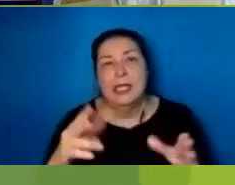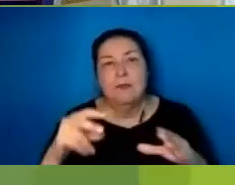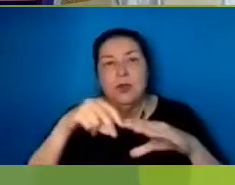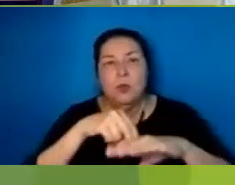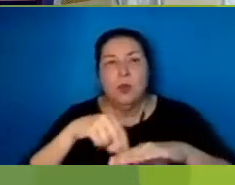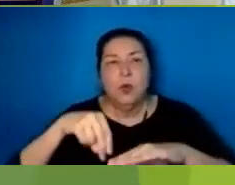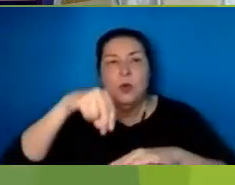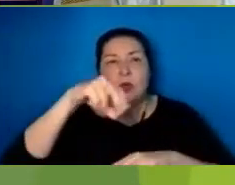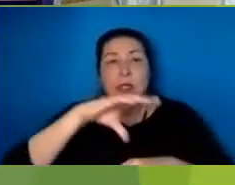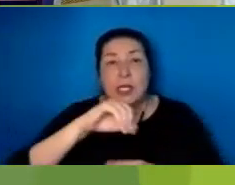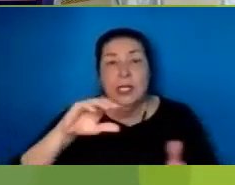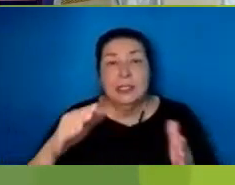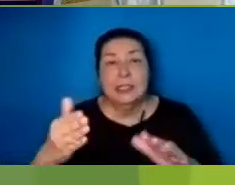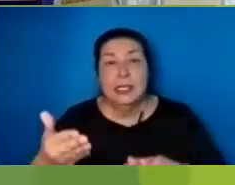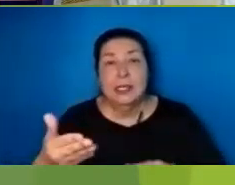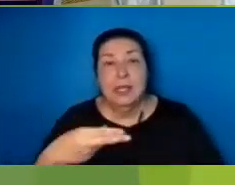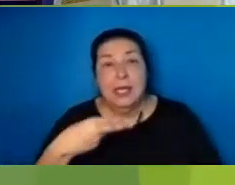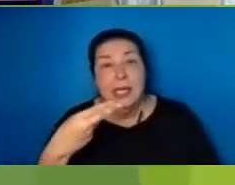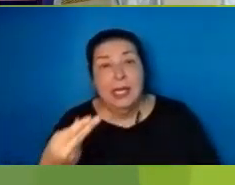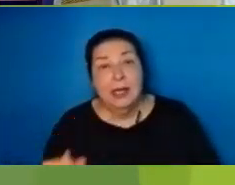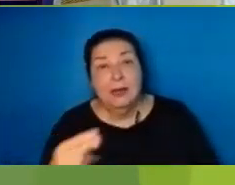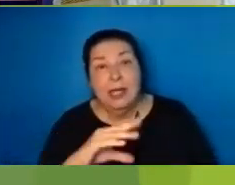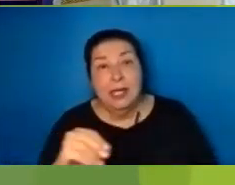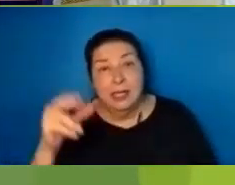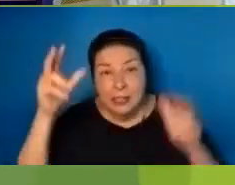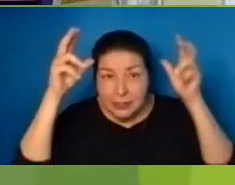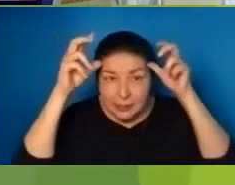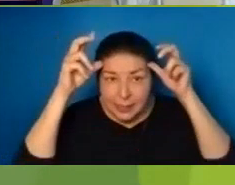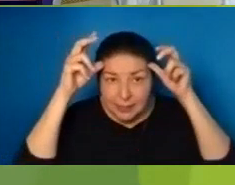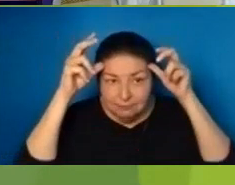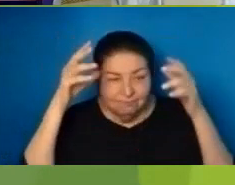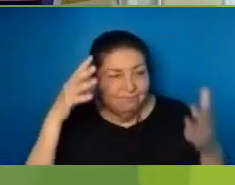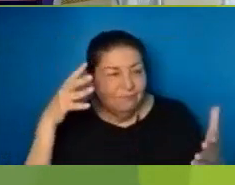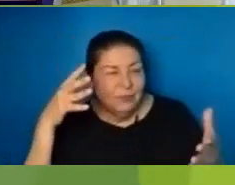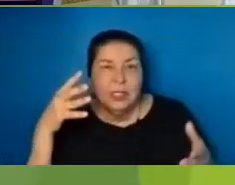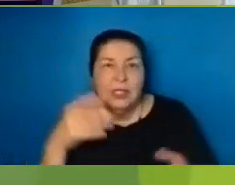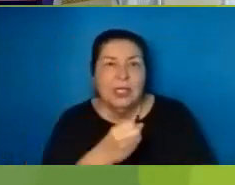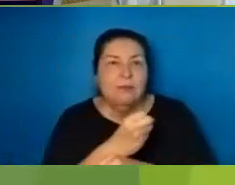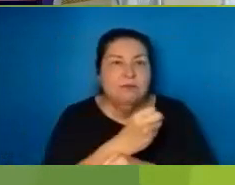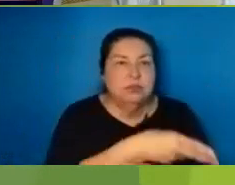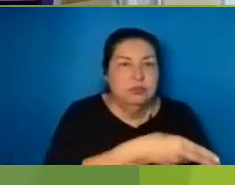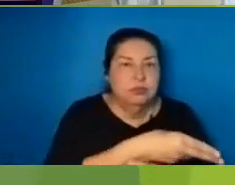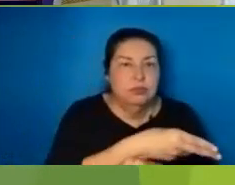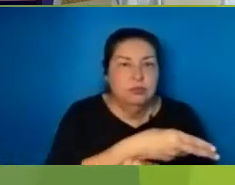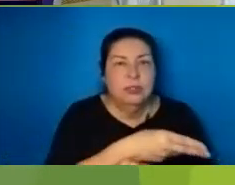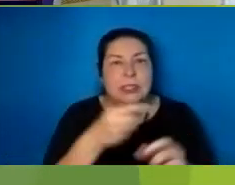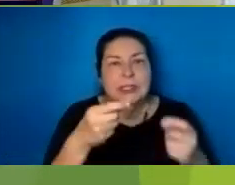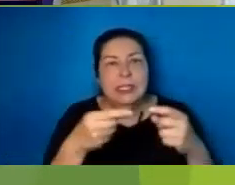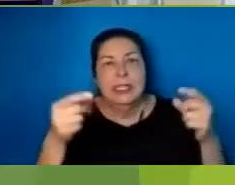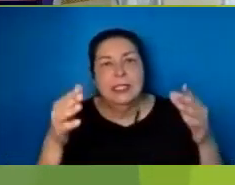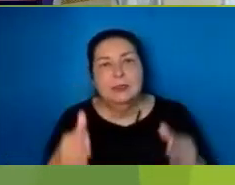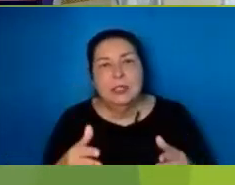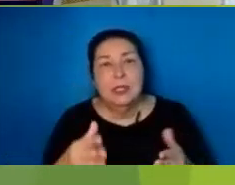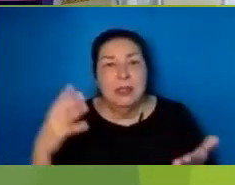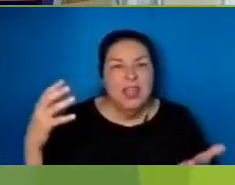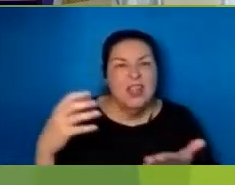he vanquished his foes. The conquering Lord lifts